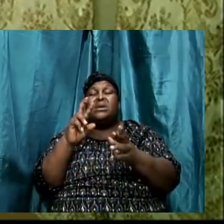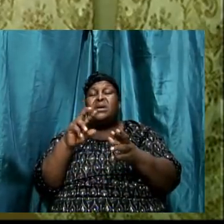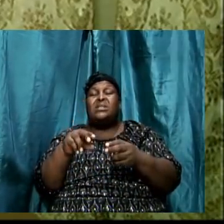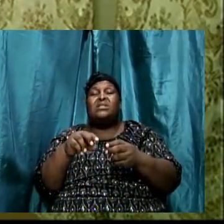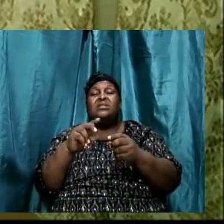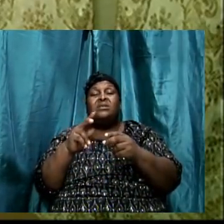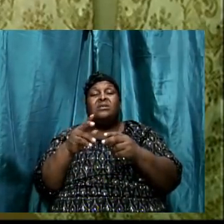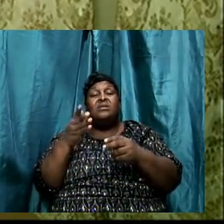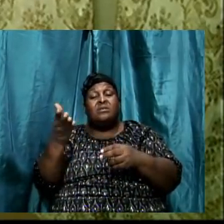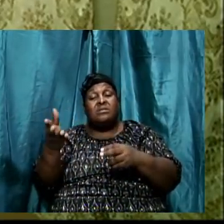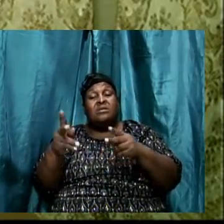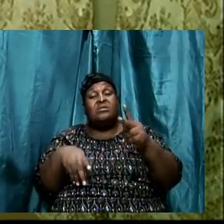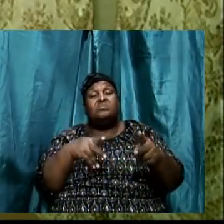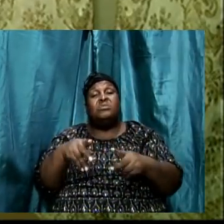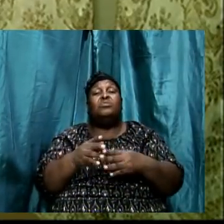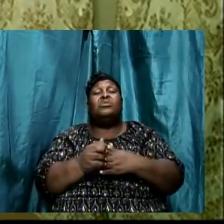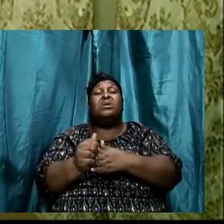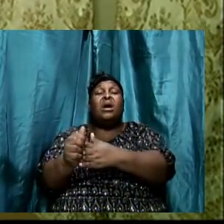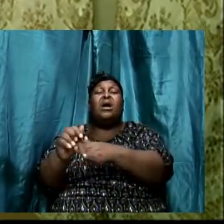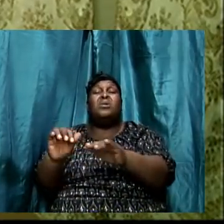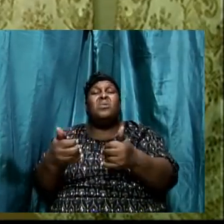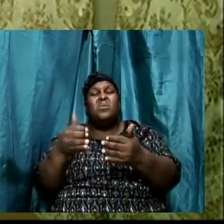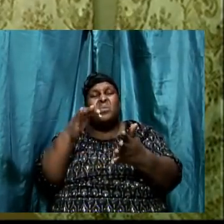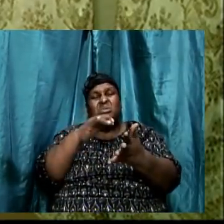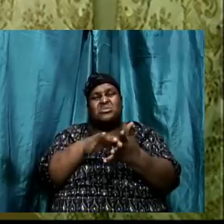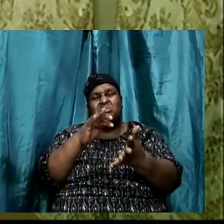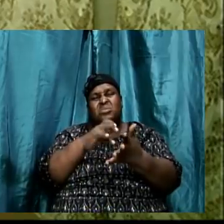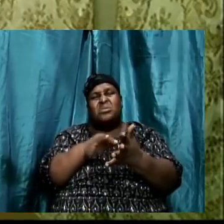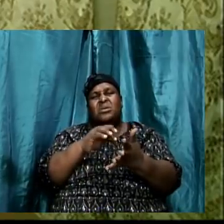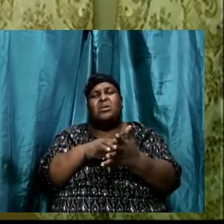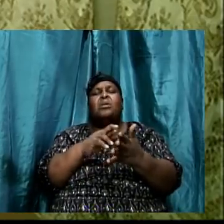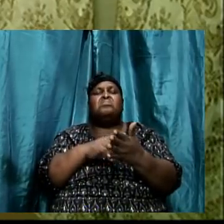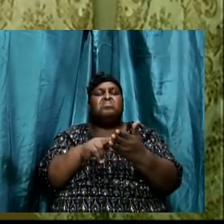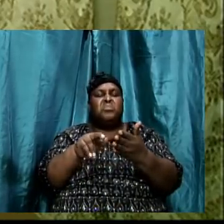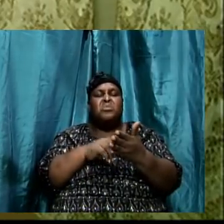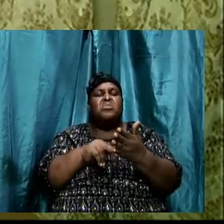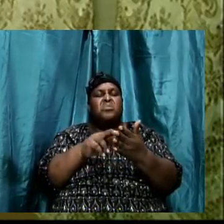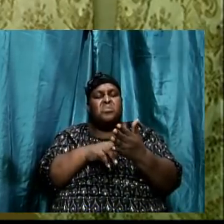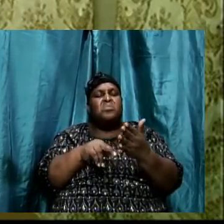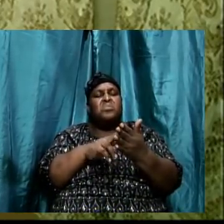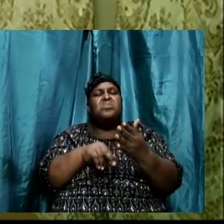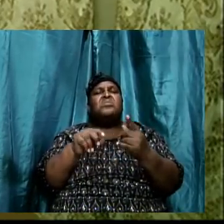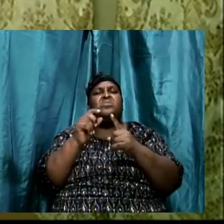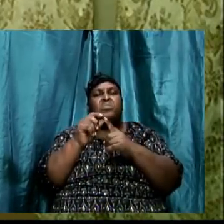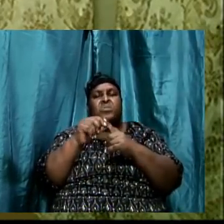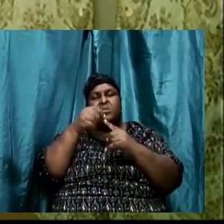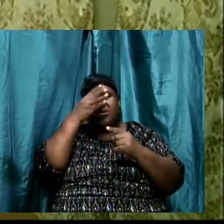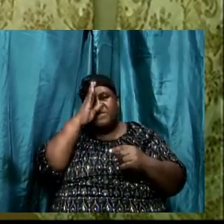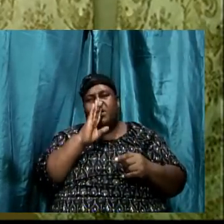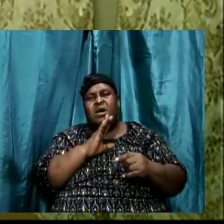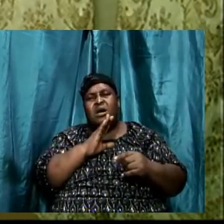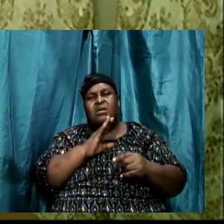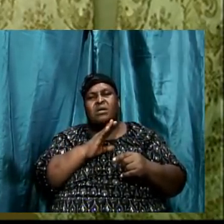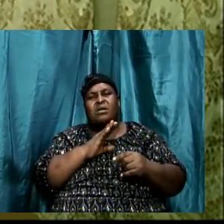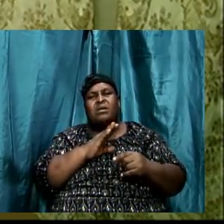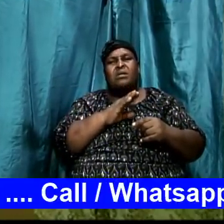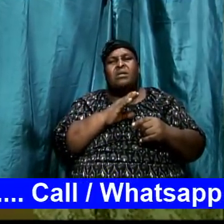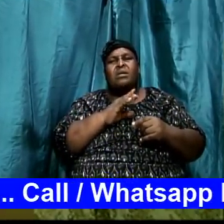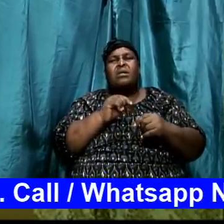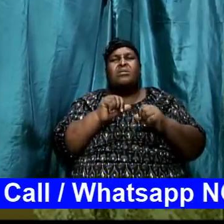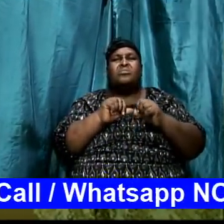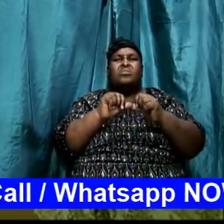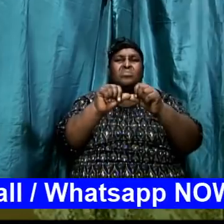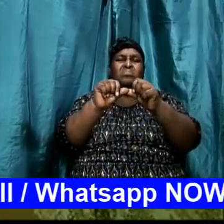you in terms of how you study and how you read the Word. But I hope you make note of each of these points and going forward